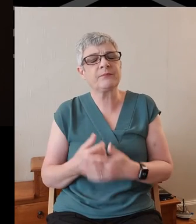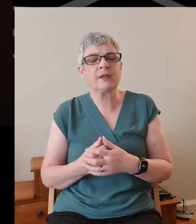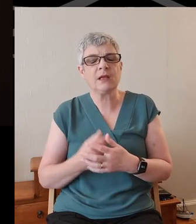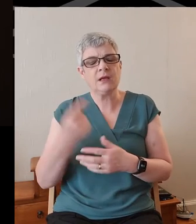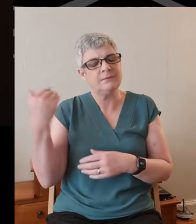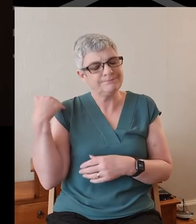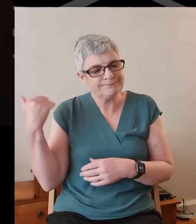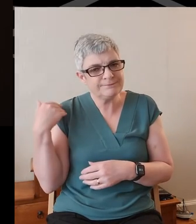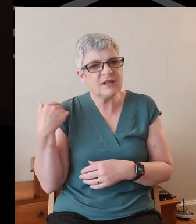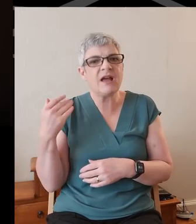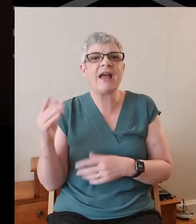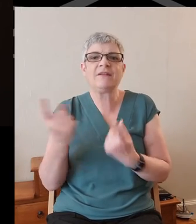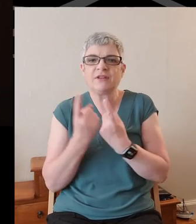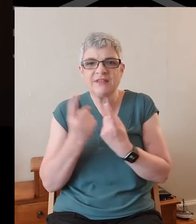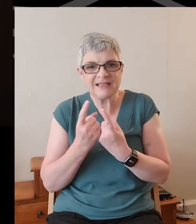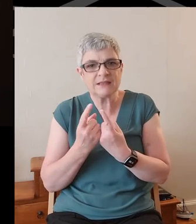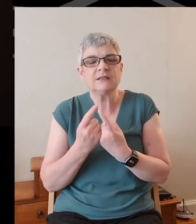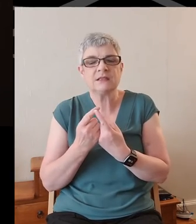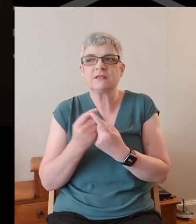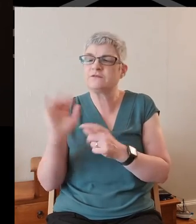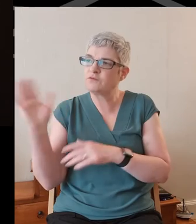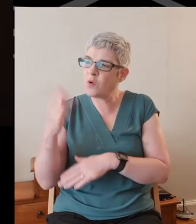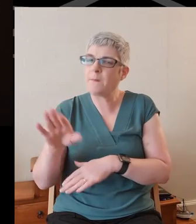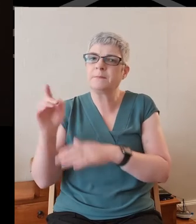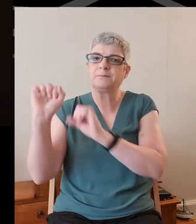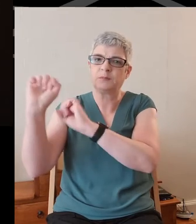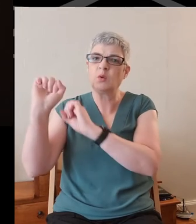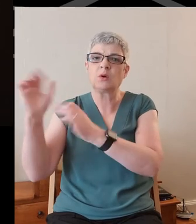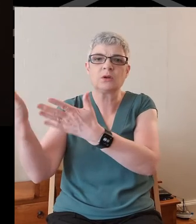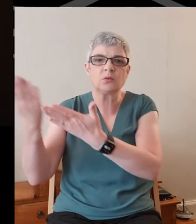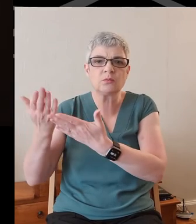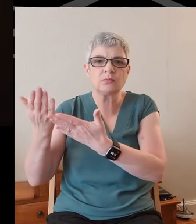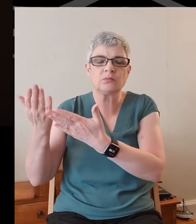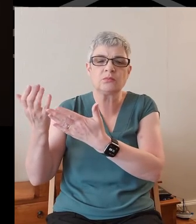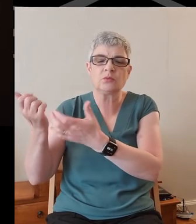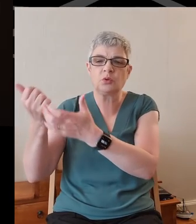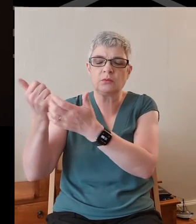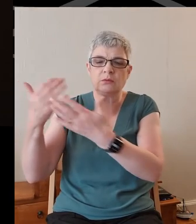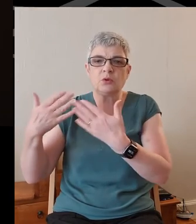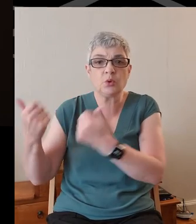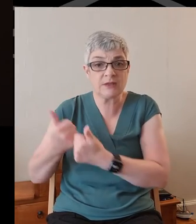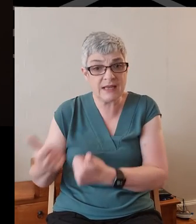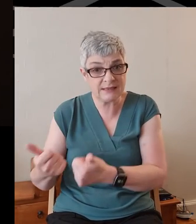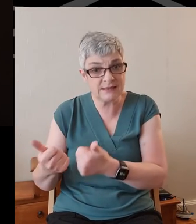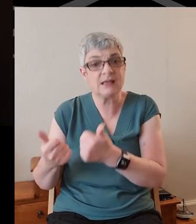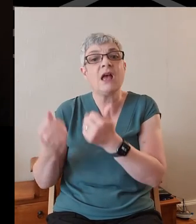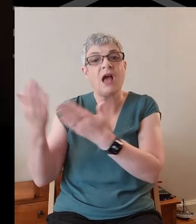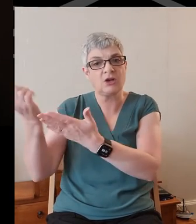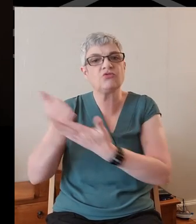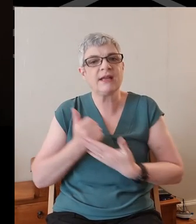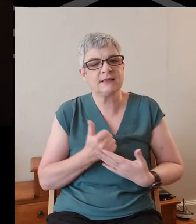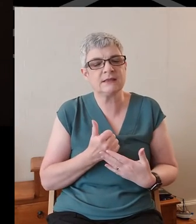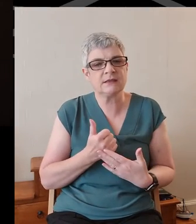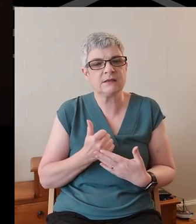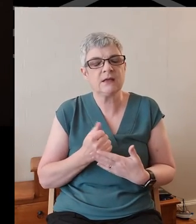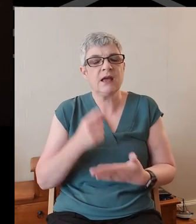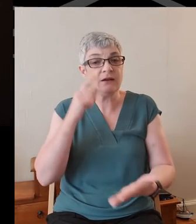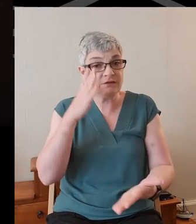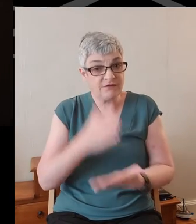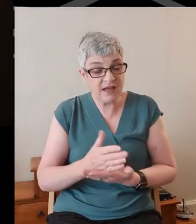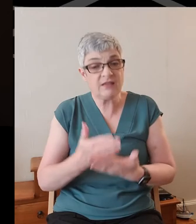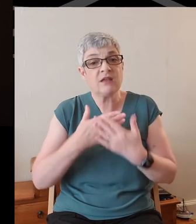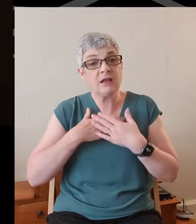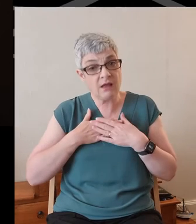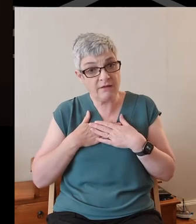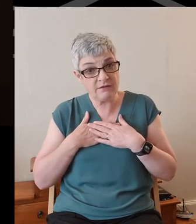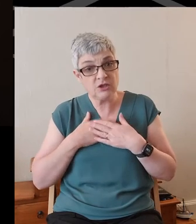Remind us that all of that comes from your goodness and grace, and that faith and love are ours to be our response